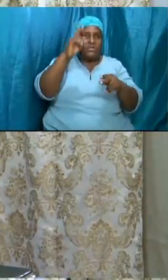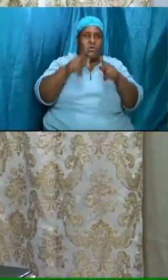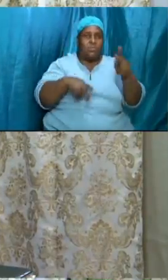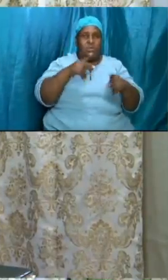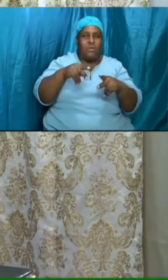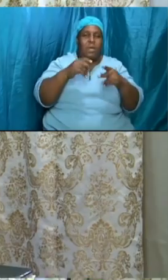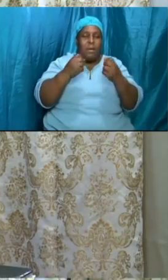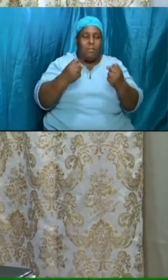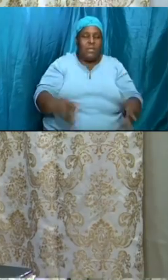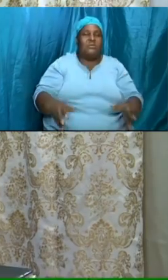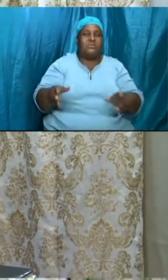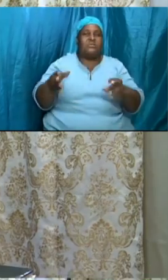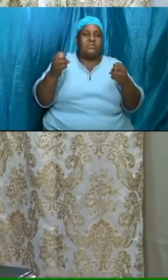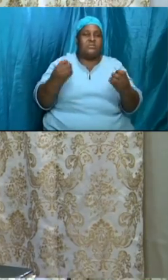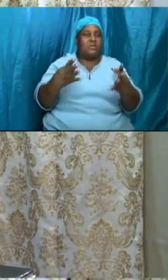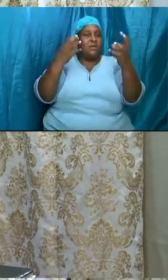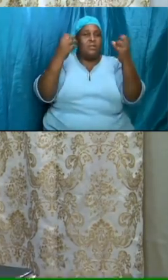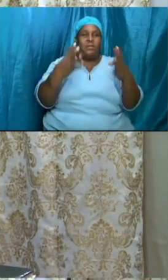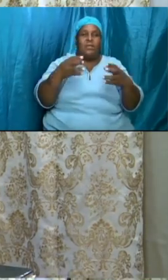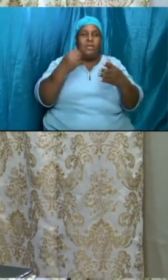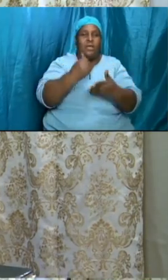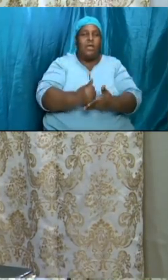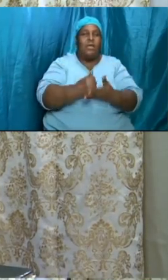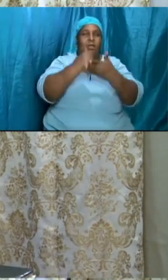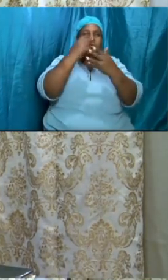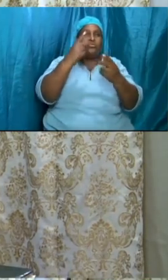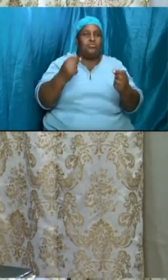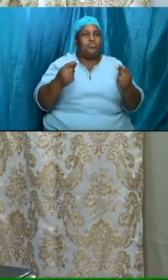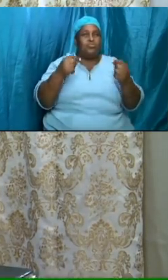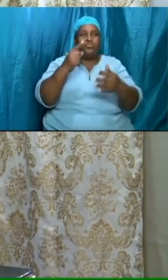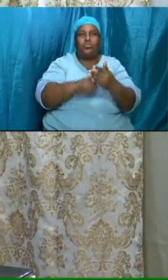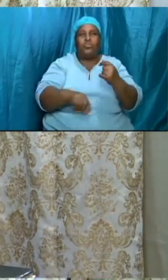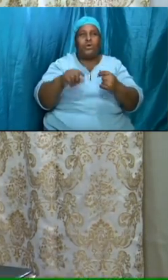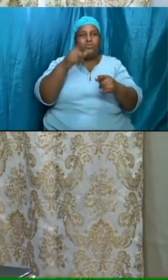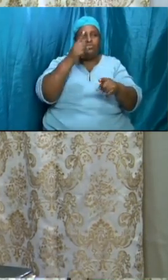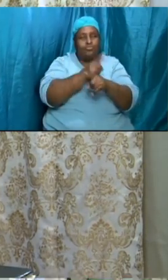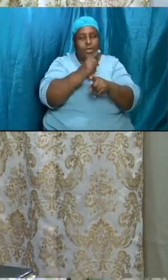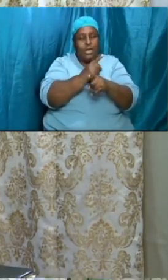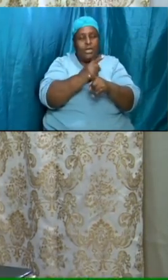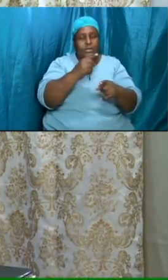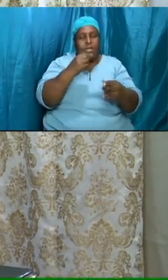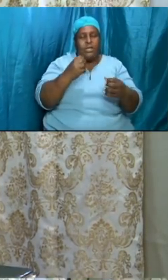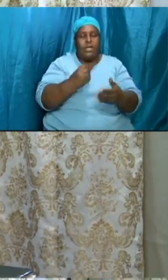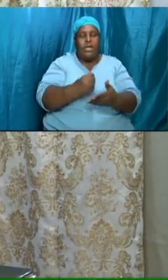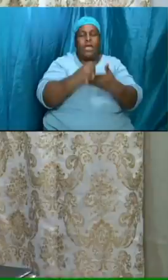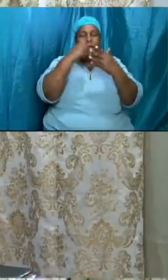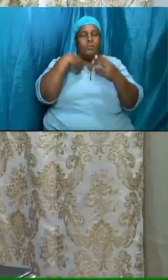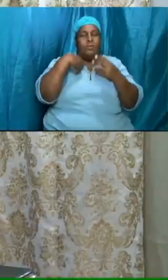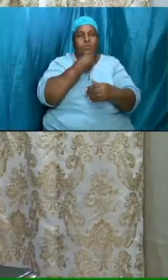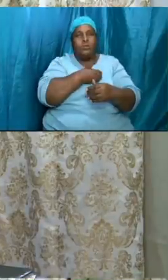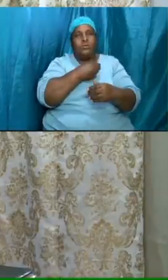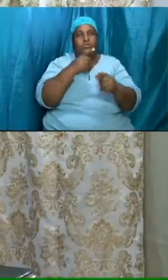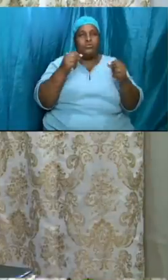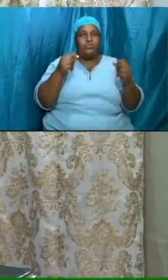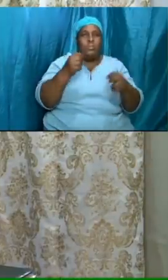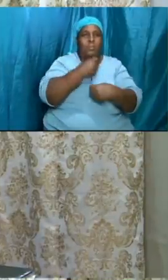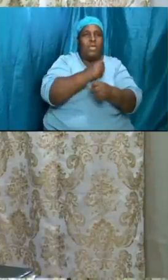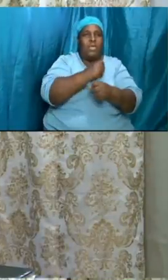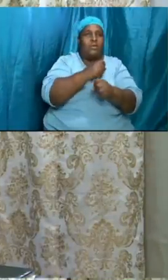people bless us abundantly help us to do what is right and help us to make it in the rapture that's the purpose of